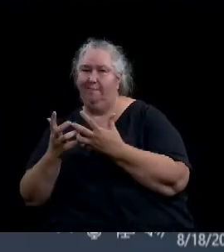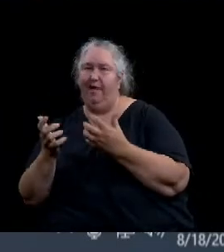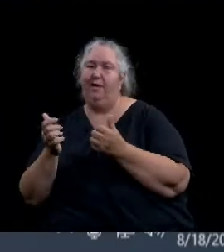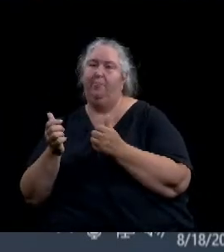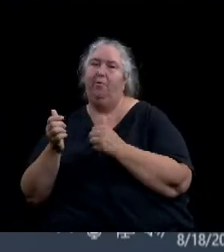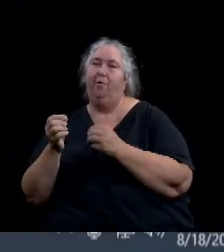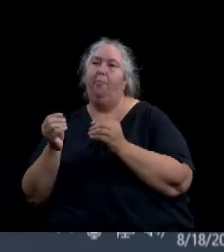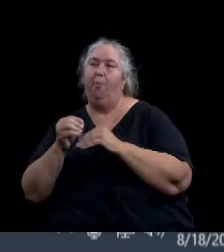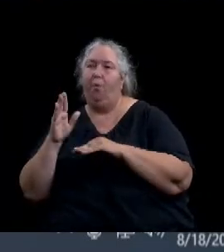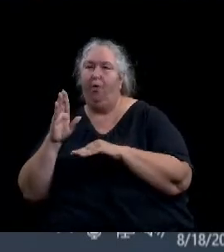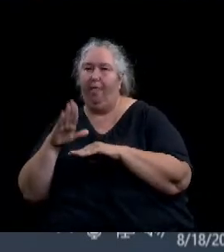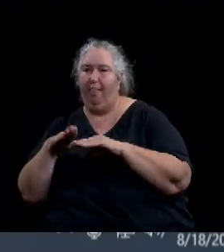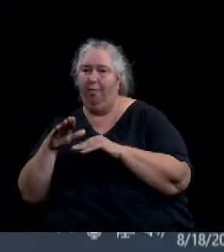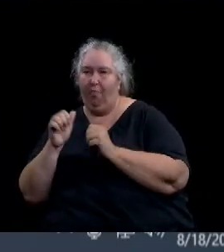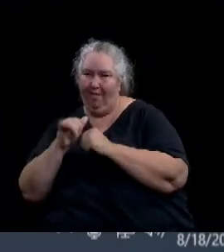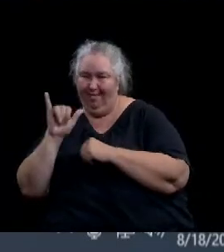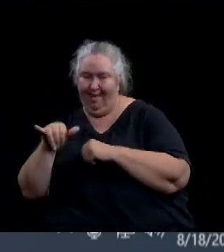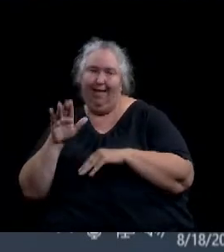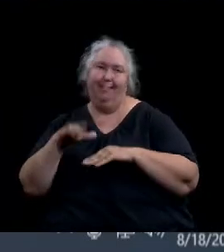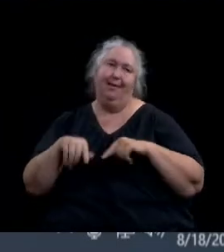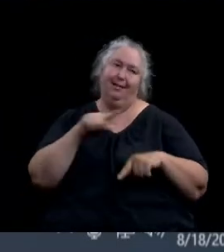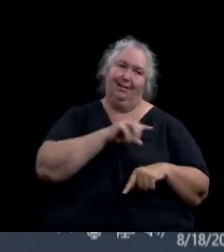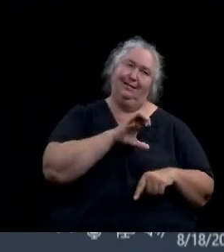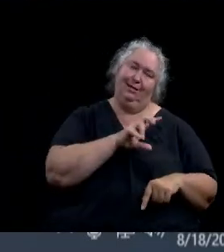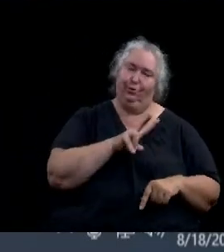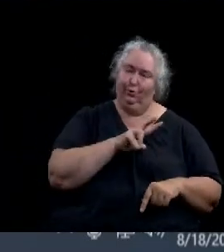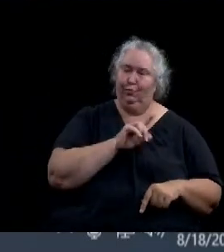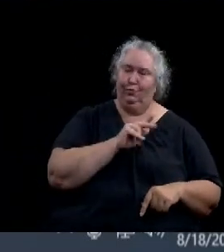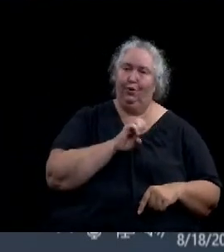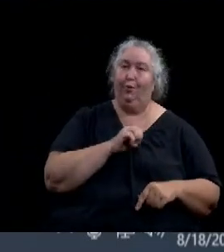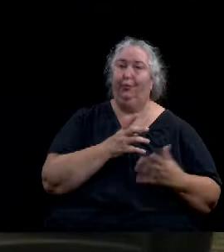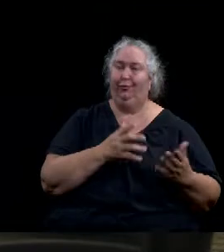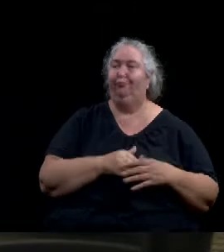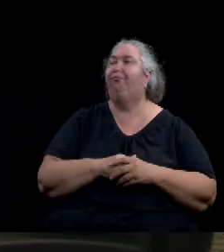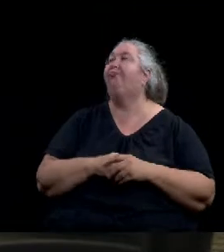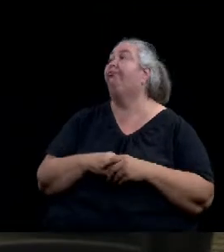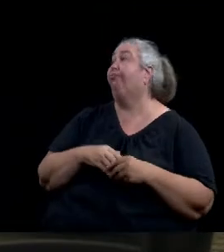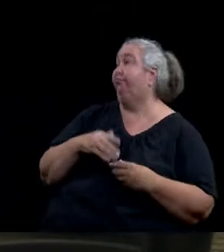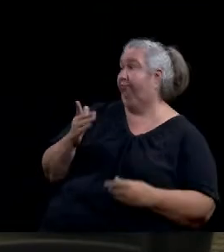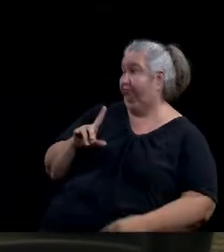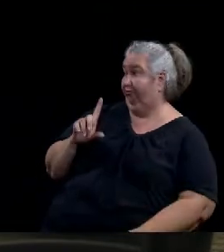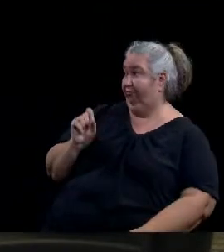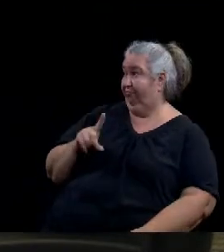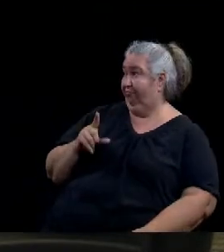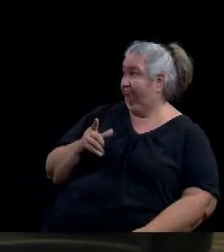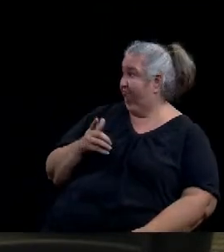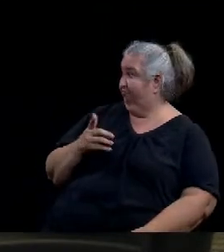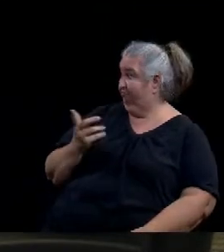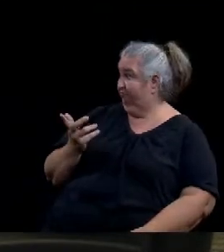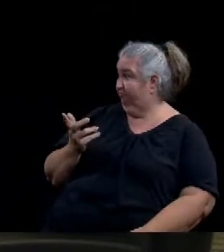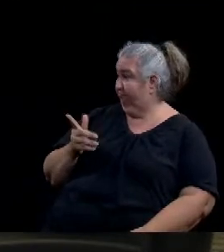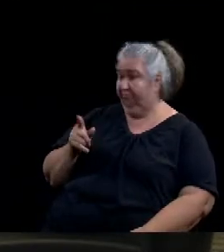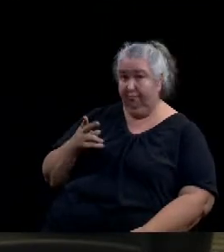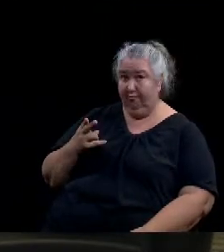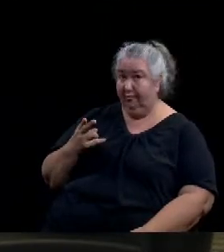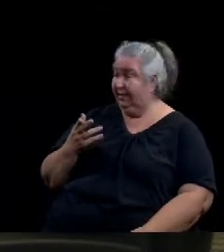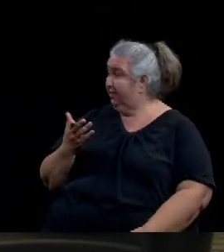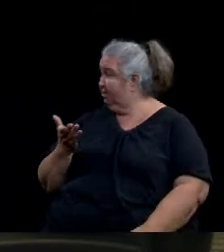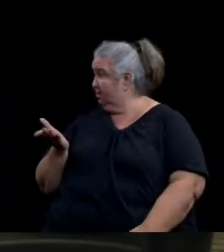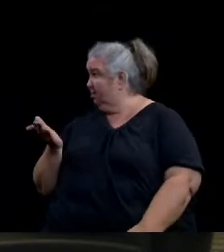All right. Any questions for staff? I'll open a public hearing for comments. Esmeralda, did anyone register to speak on this? No, sir.